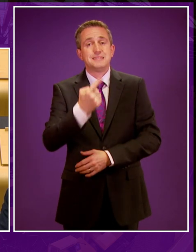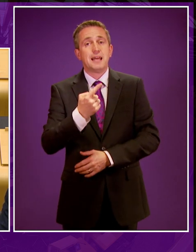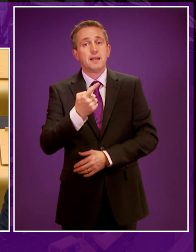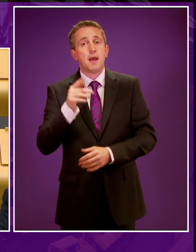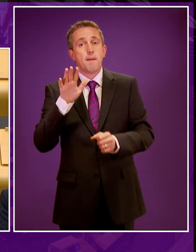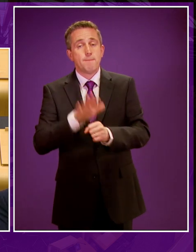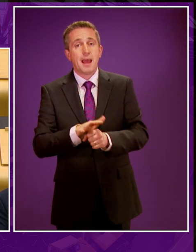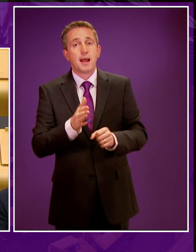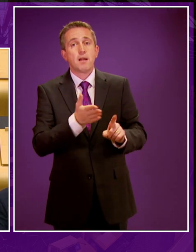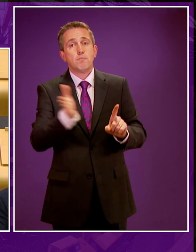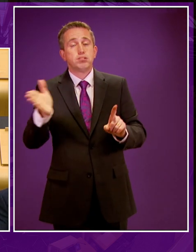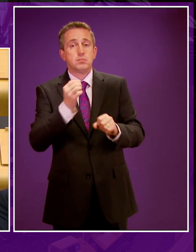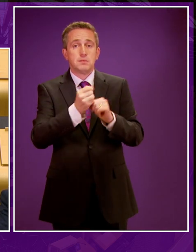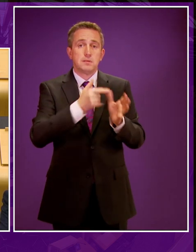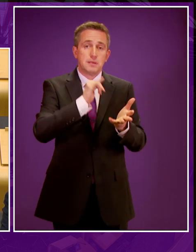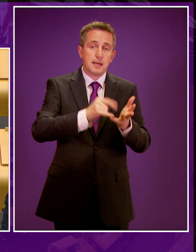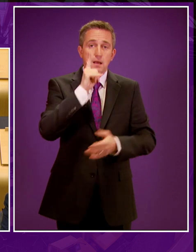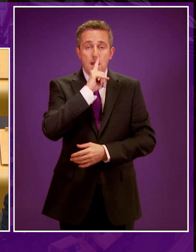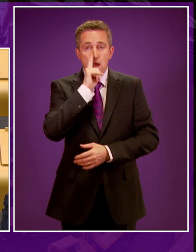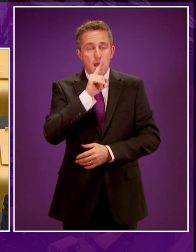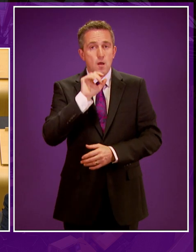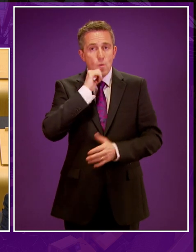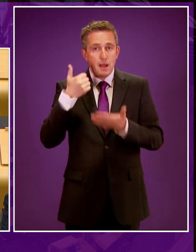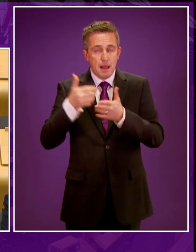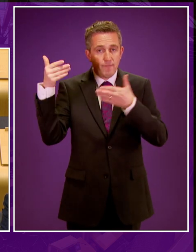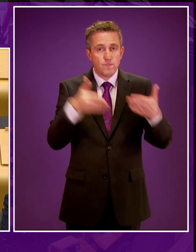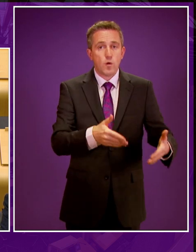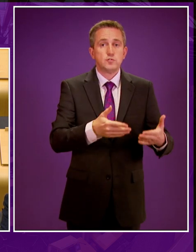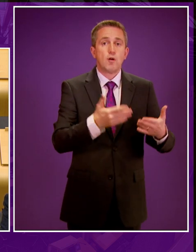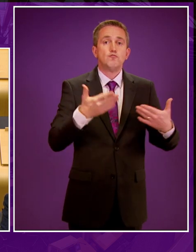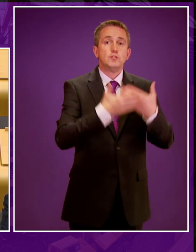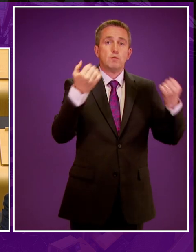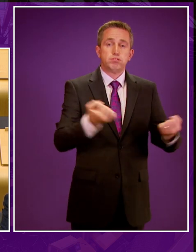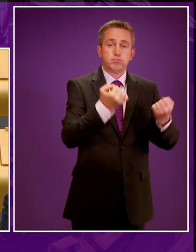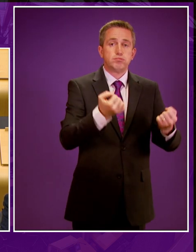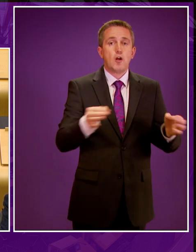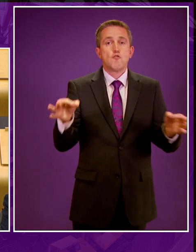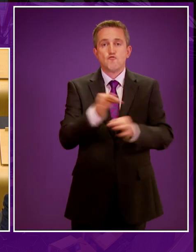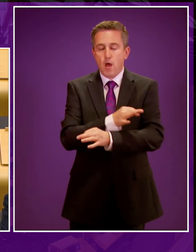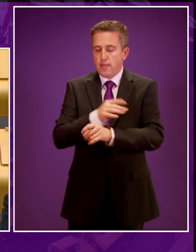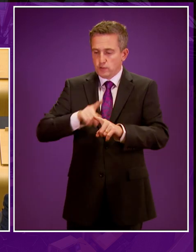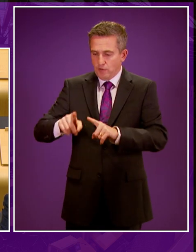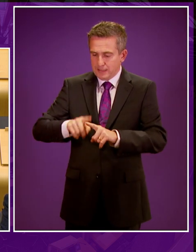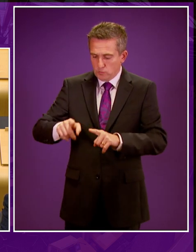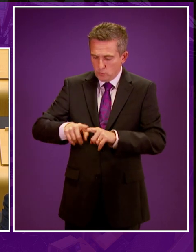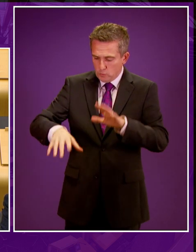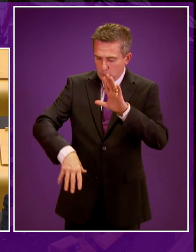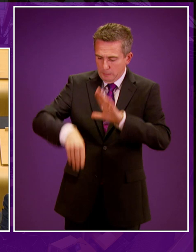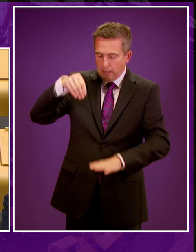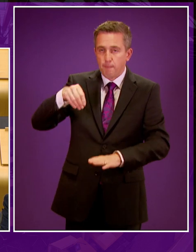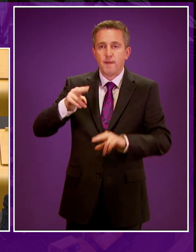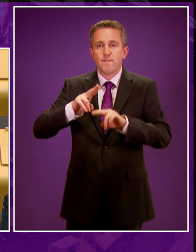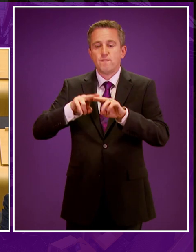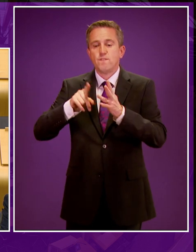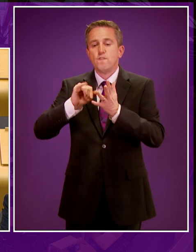in Scotland would focus attention on truly renewable energy sources rather than scraping the bottom of the fossil fuels barrel. She